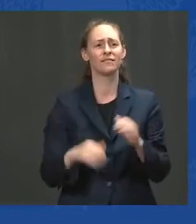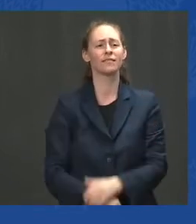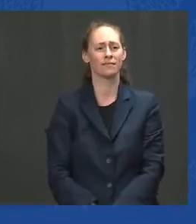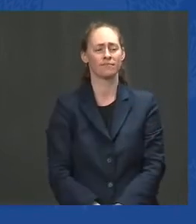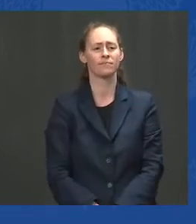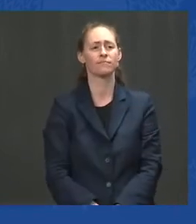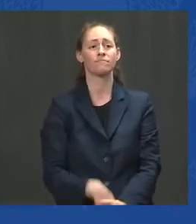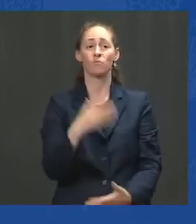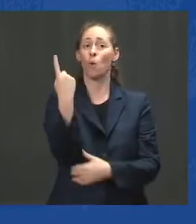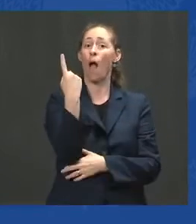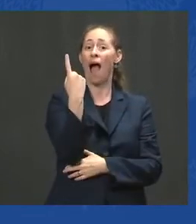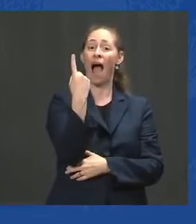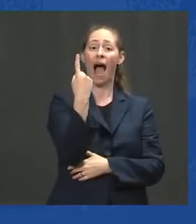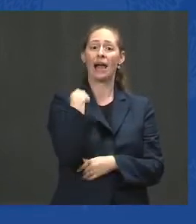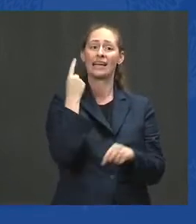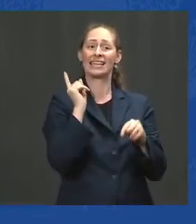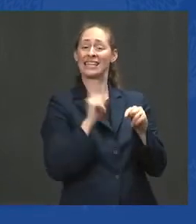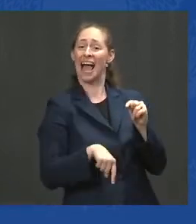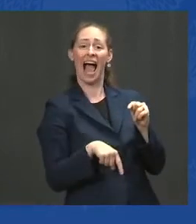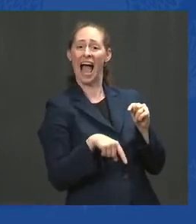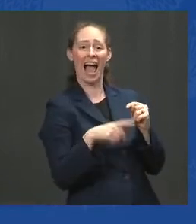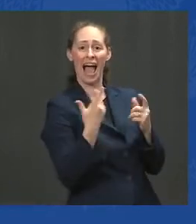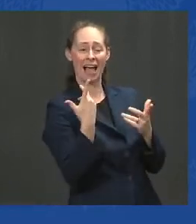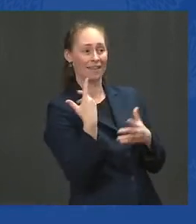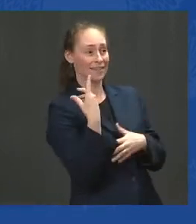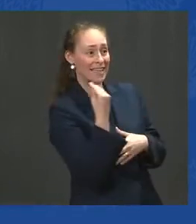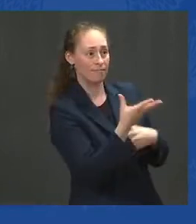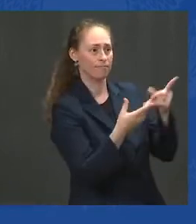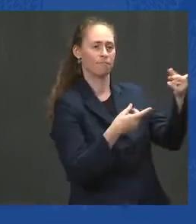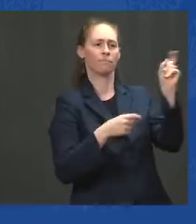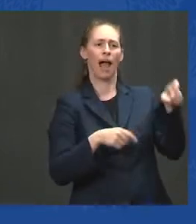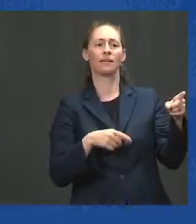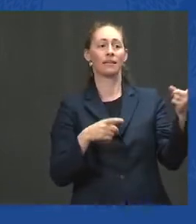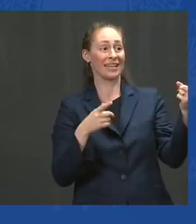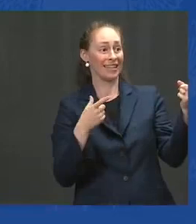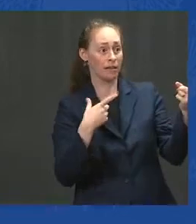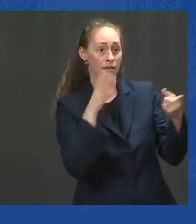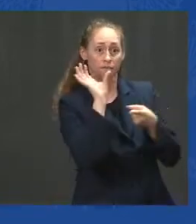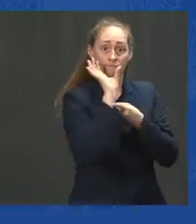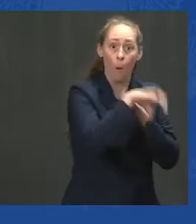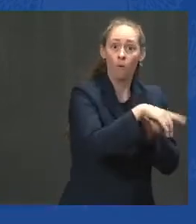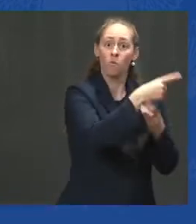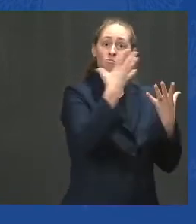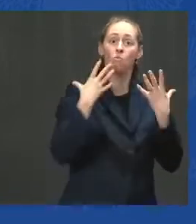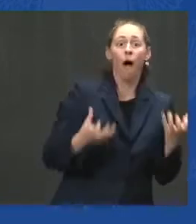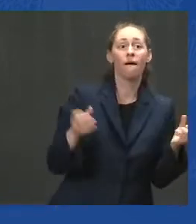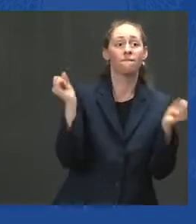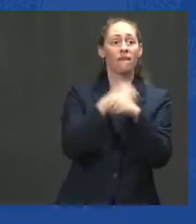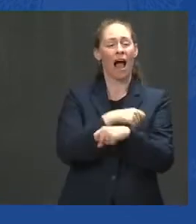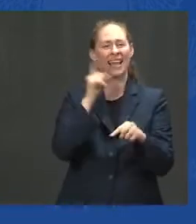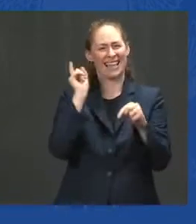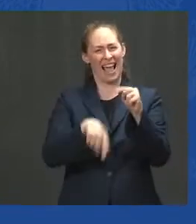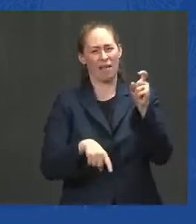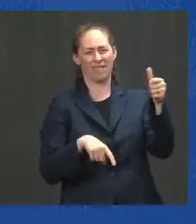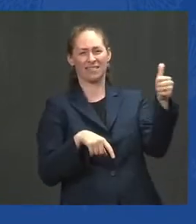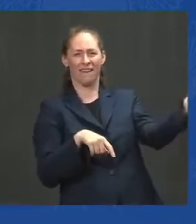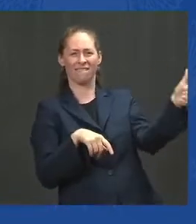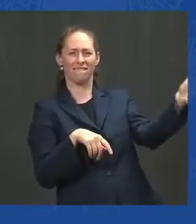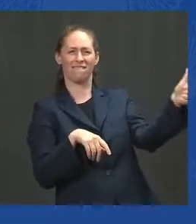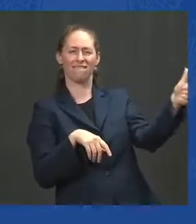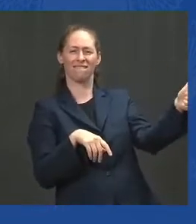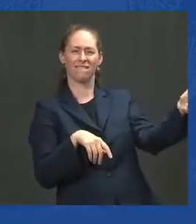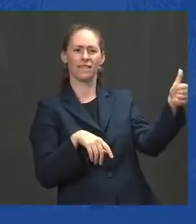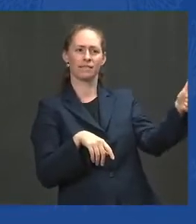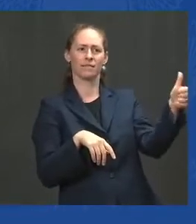the will to fight for that future. There are some very brave and capable Afghan special forces units and soldiers.